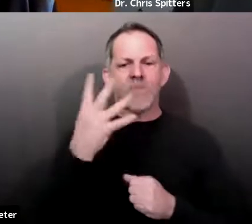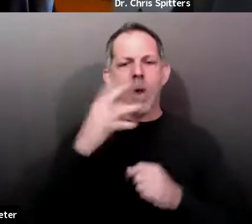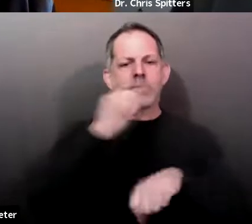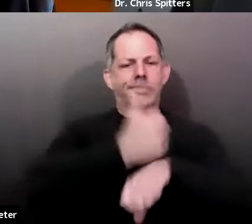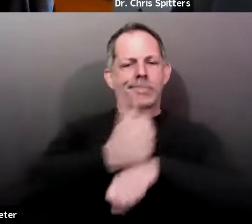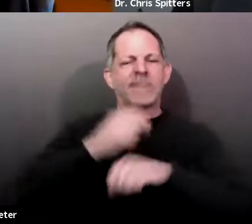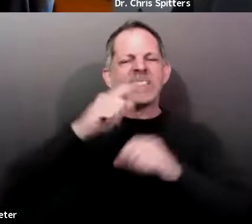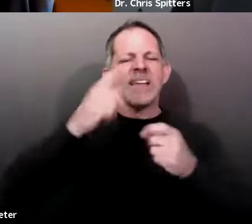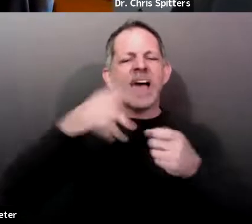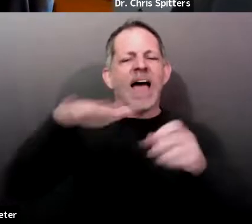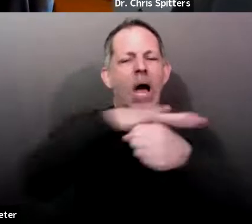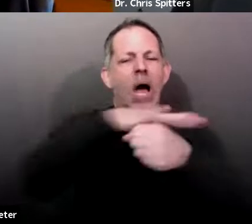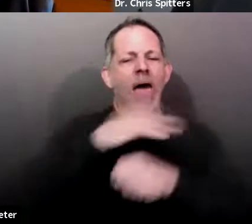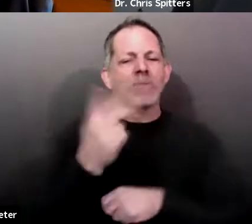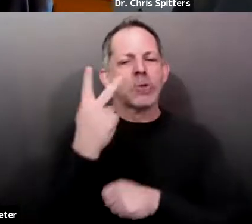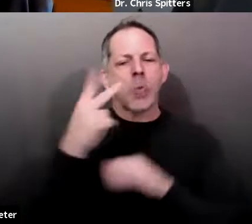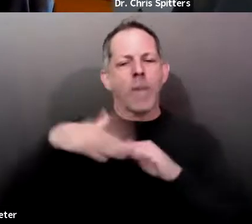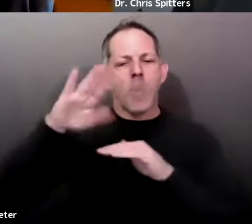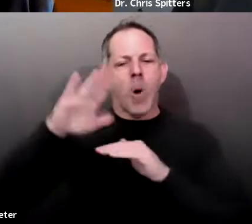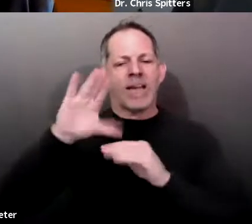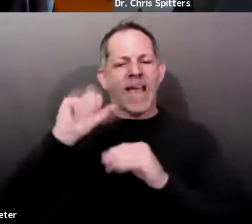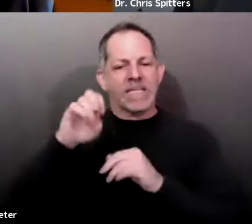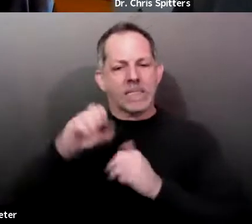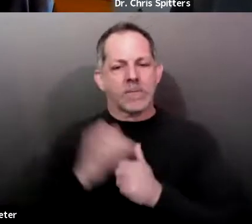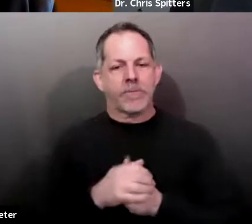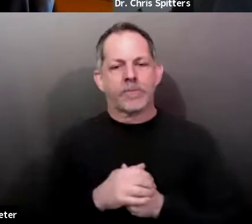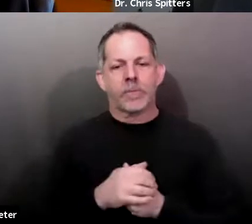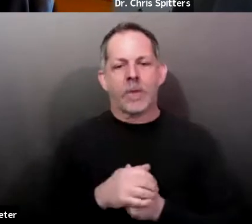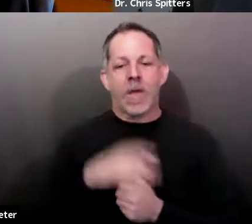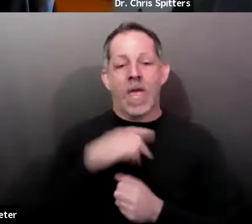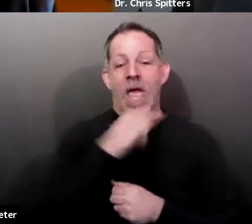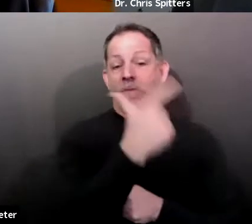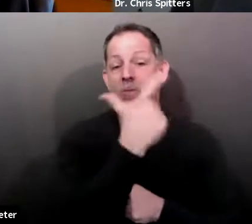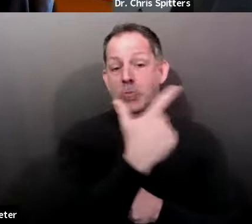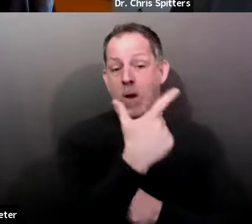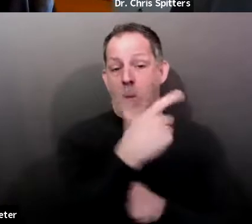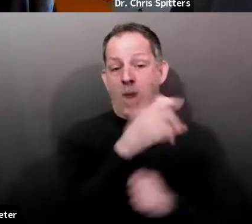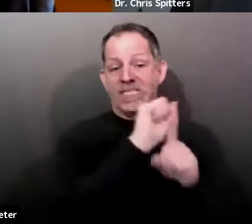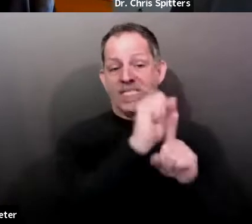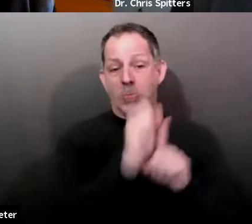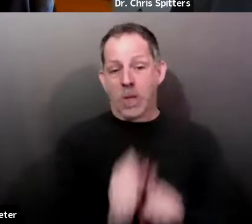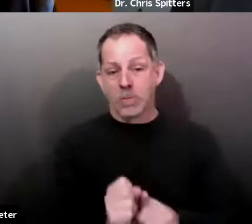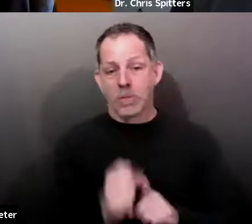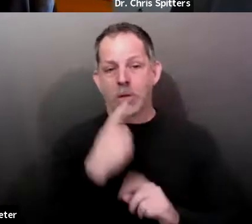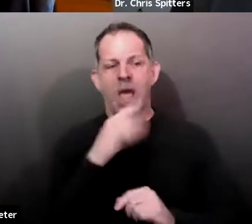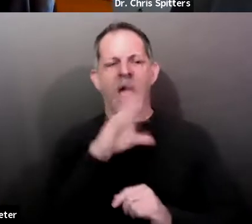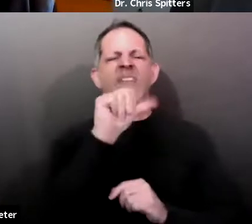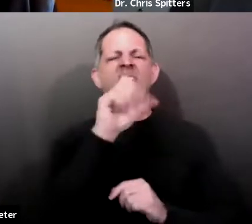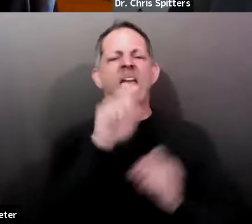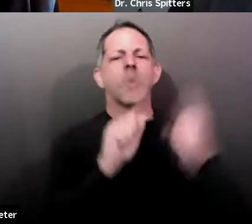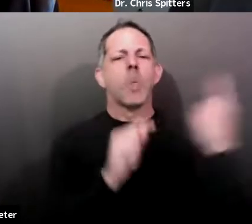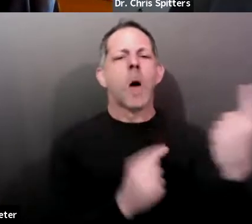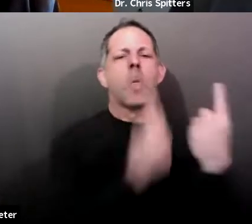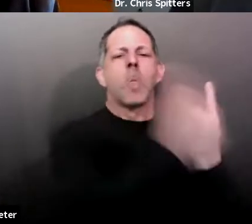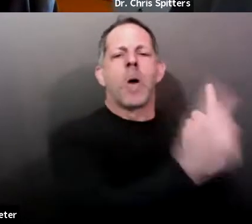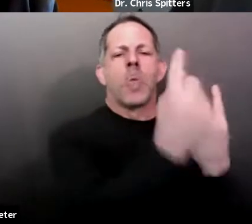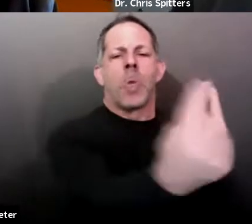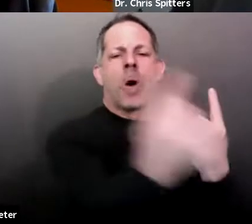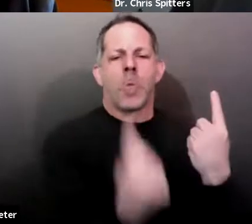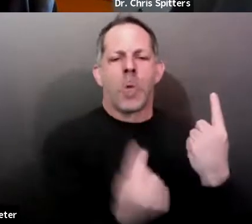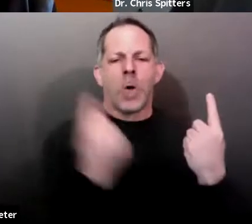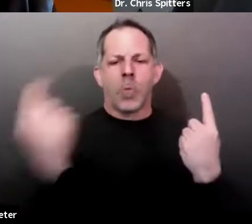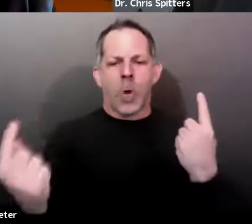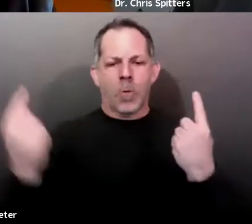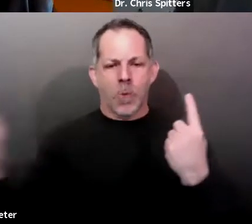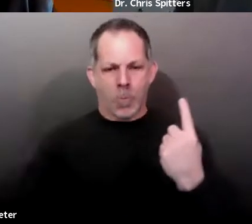settings where there is a case, there's only one case and no spread has occurred. The total